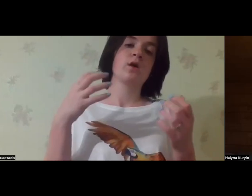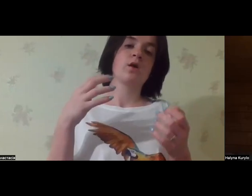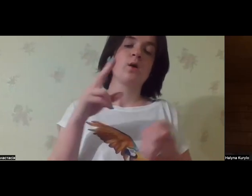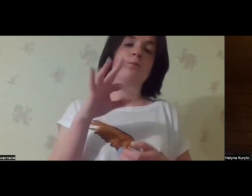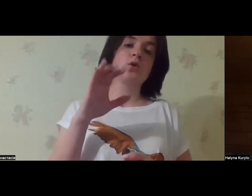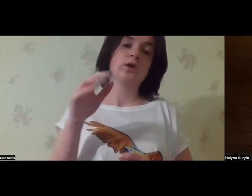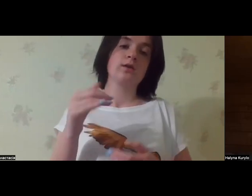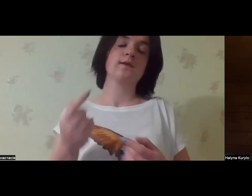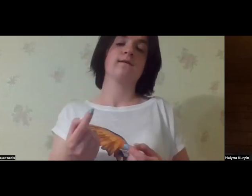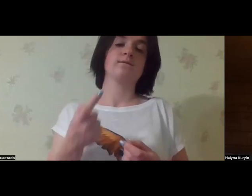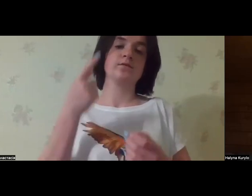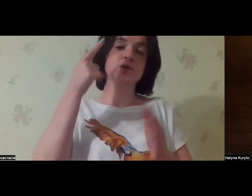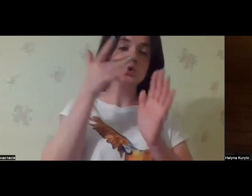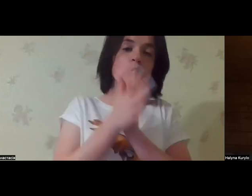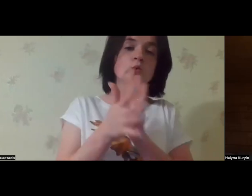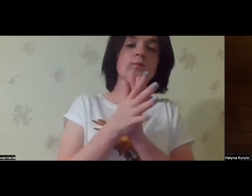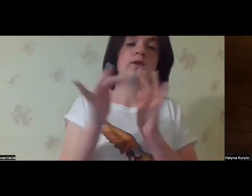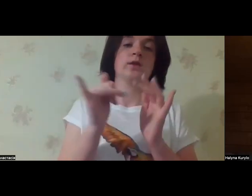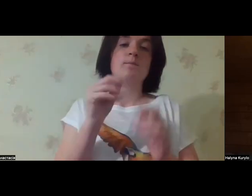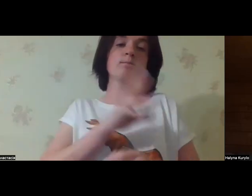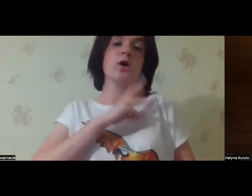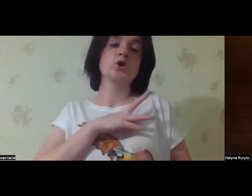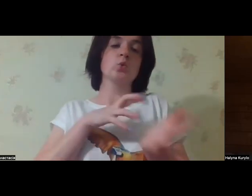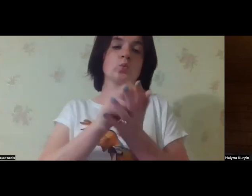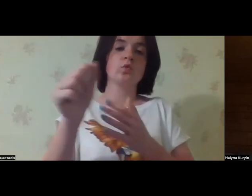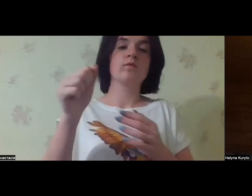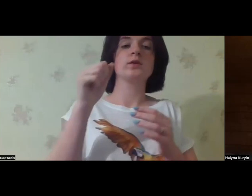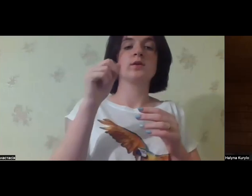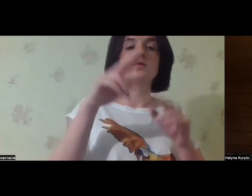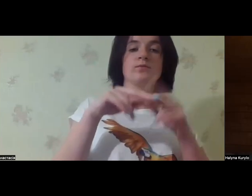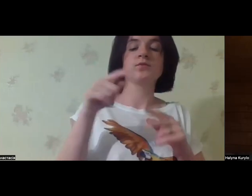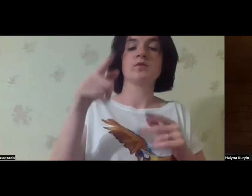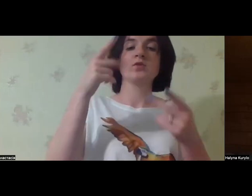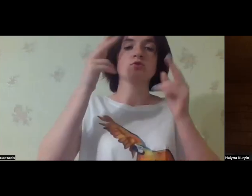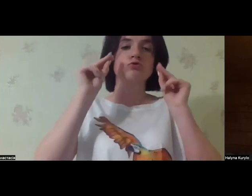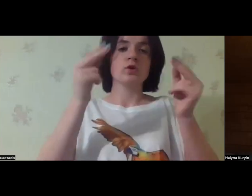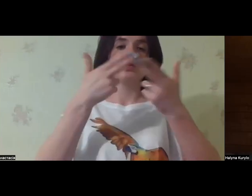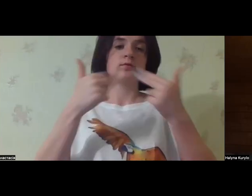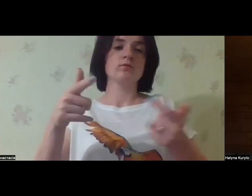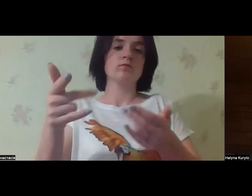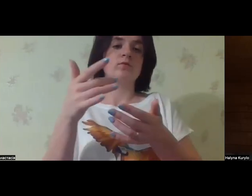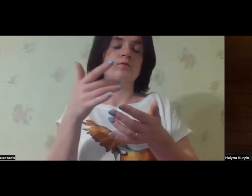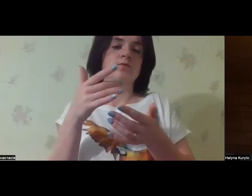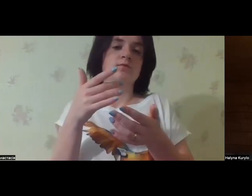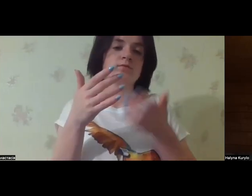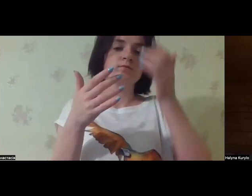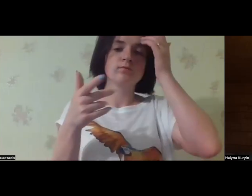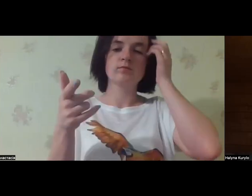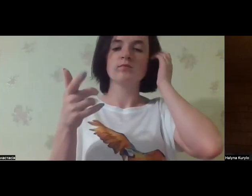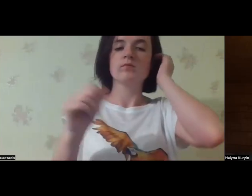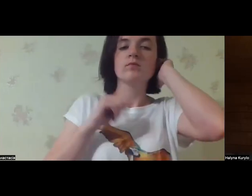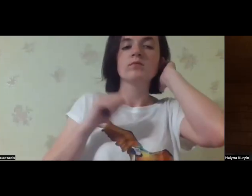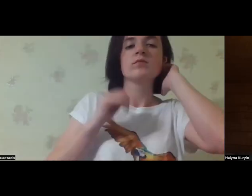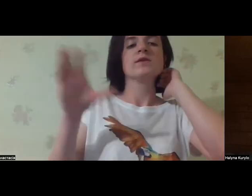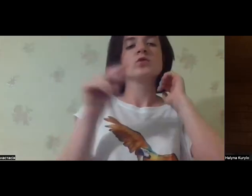today take the high positions, top positions, they showed their understanding to break this situation. They